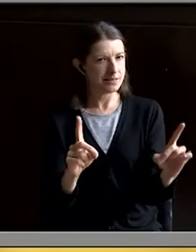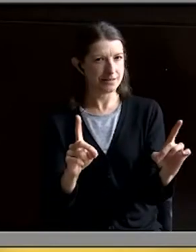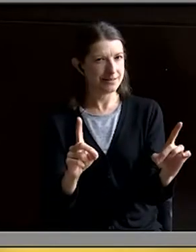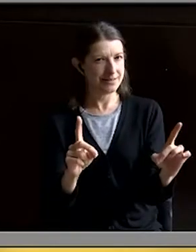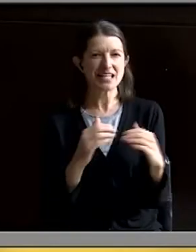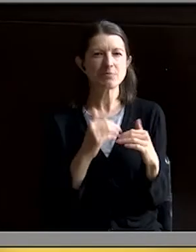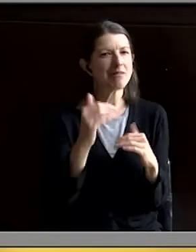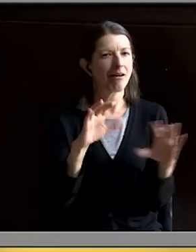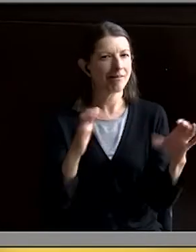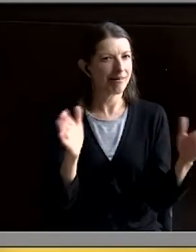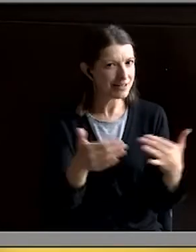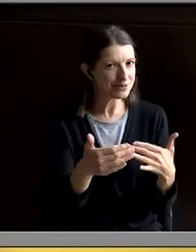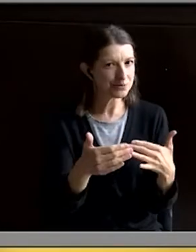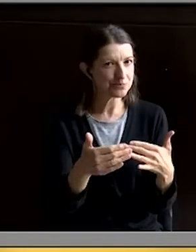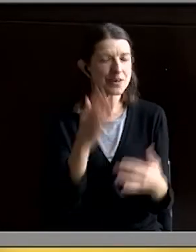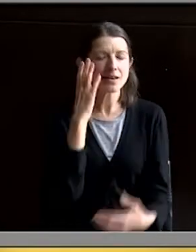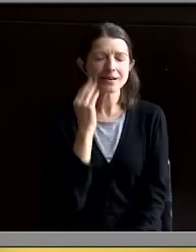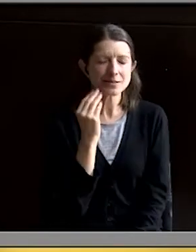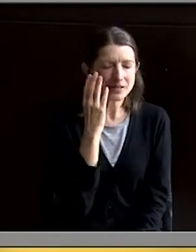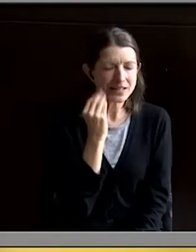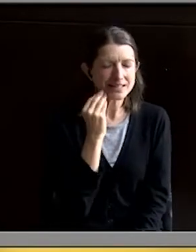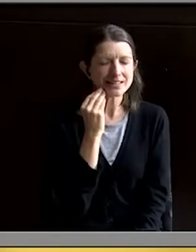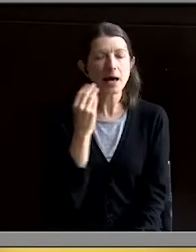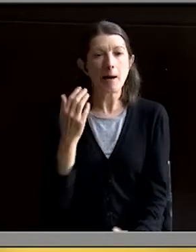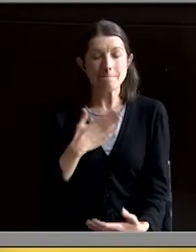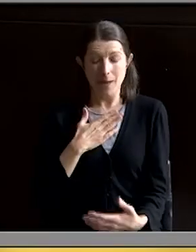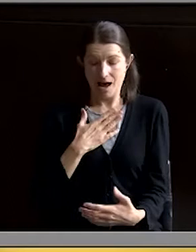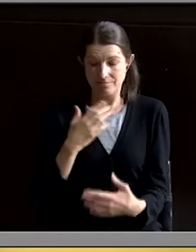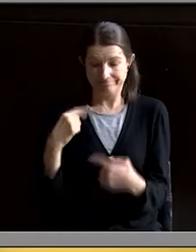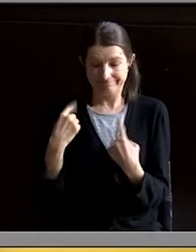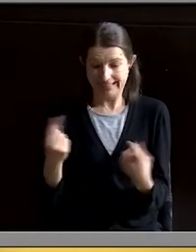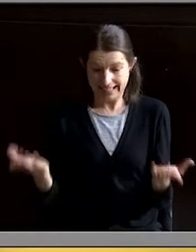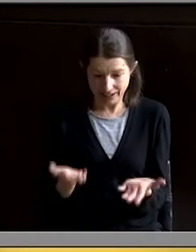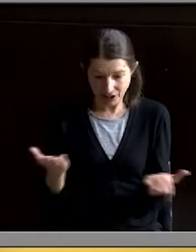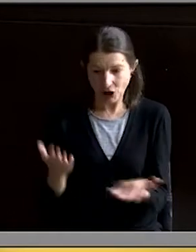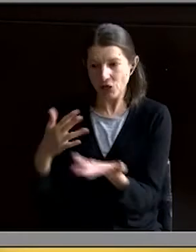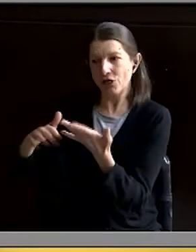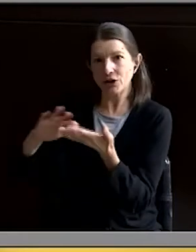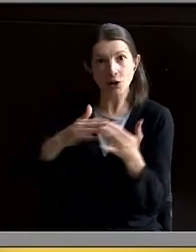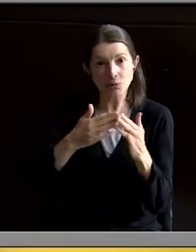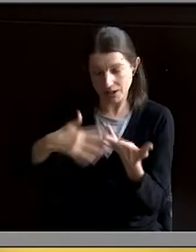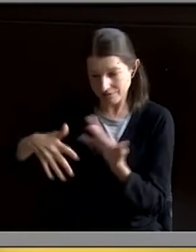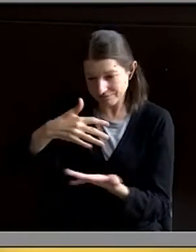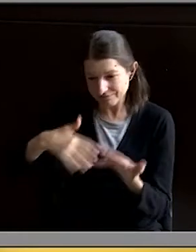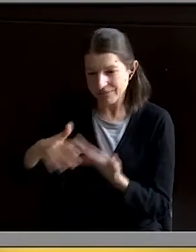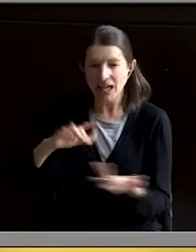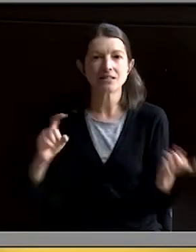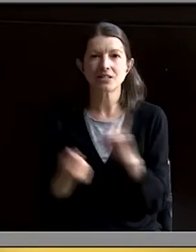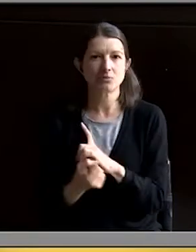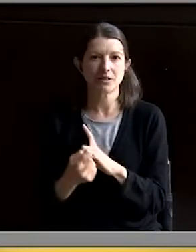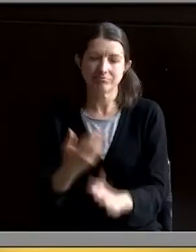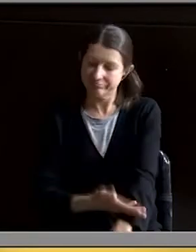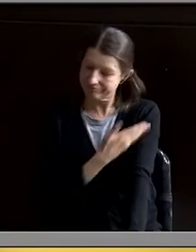beyond the classroom. The experiences, my time here, the community I've been surrounded by have changed me for the better.